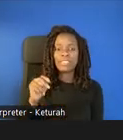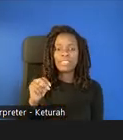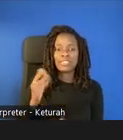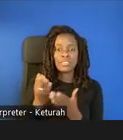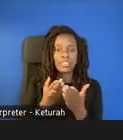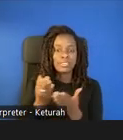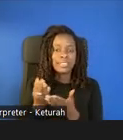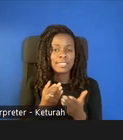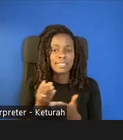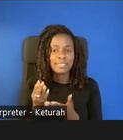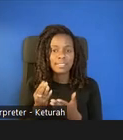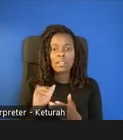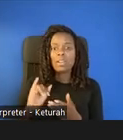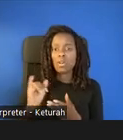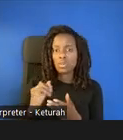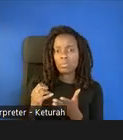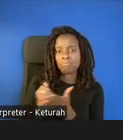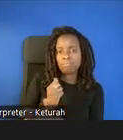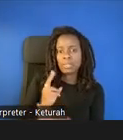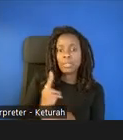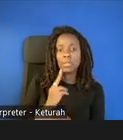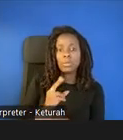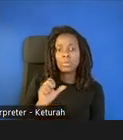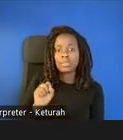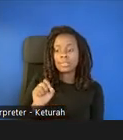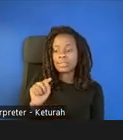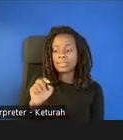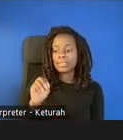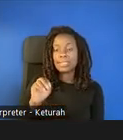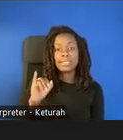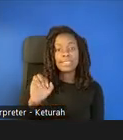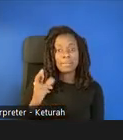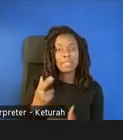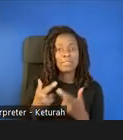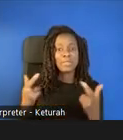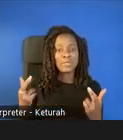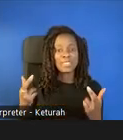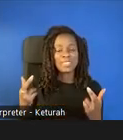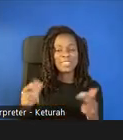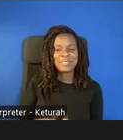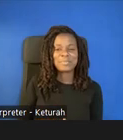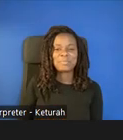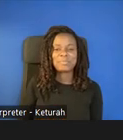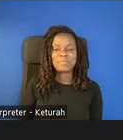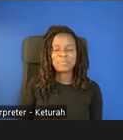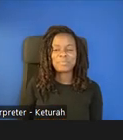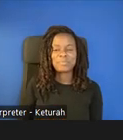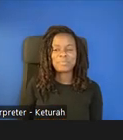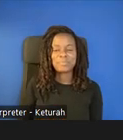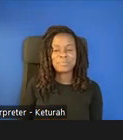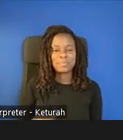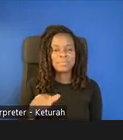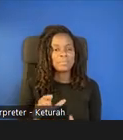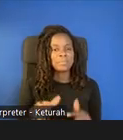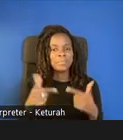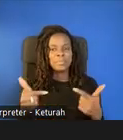Thank you. We're very excited to have you all with us today and to hear from this panel. You will bring such a great variety of